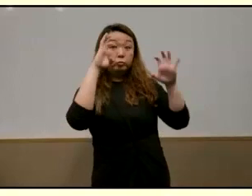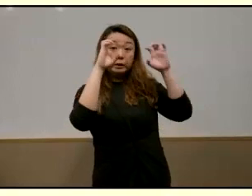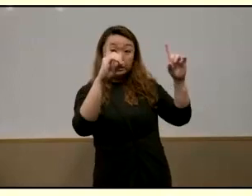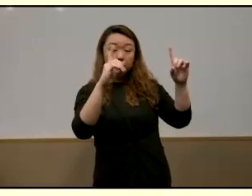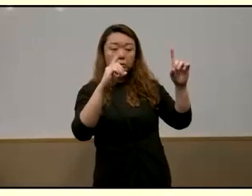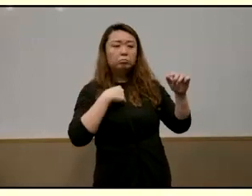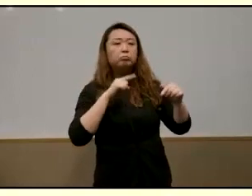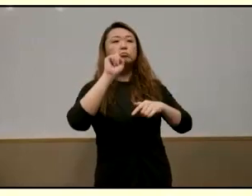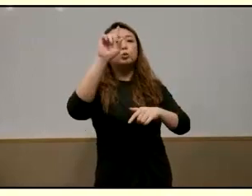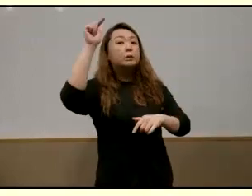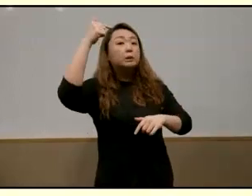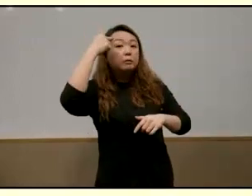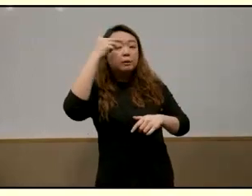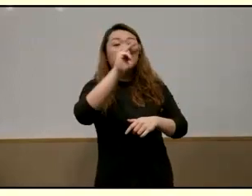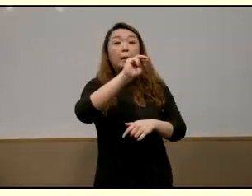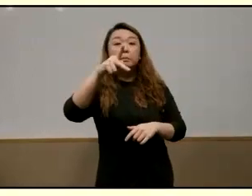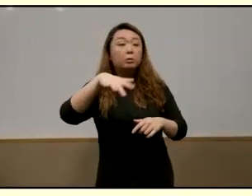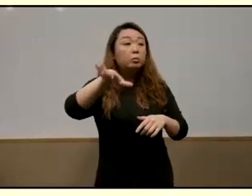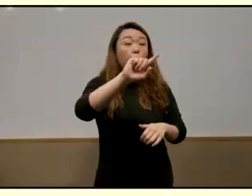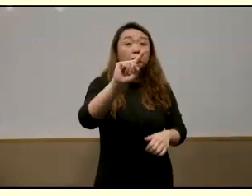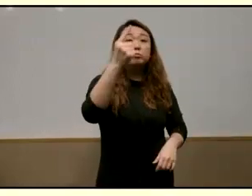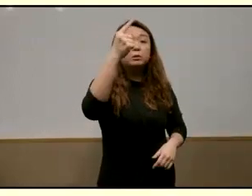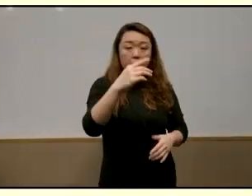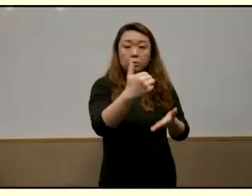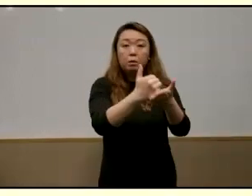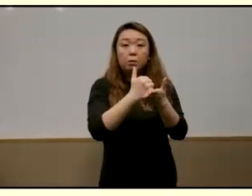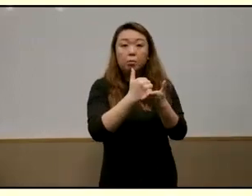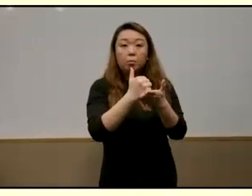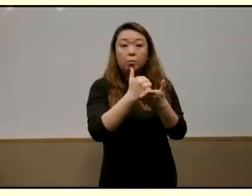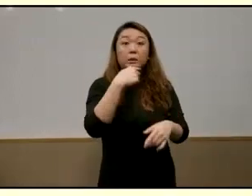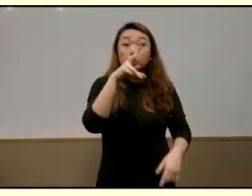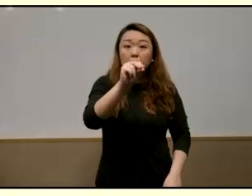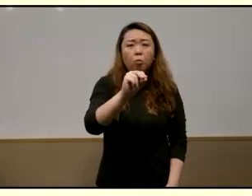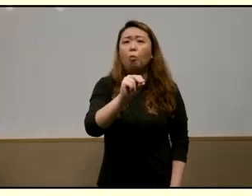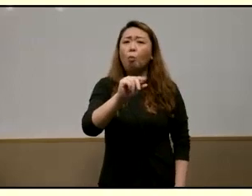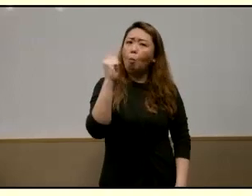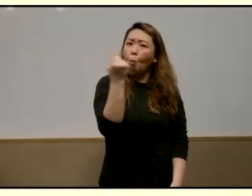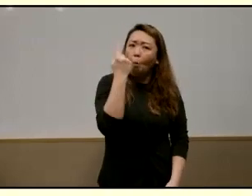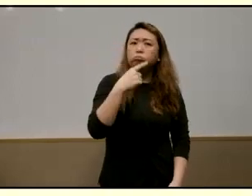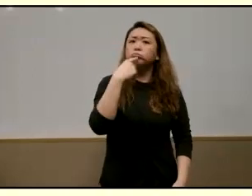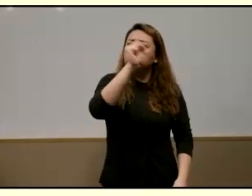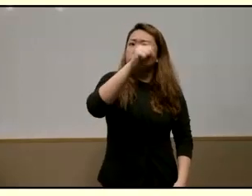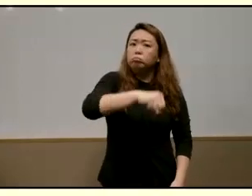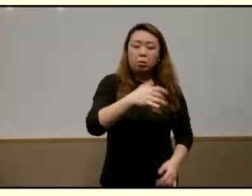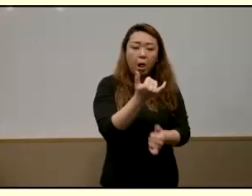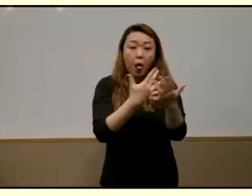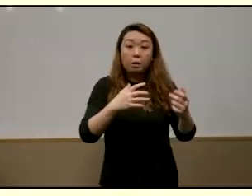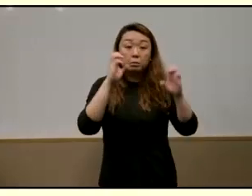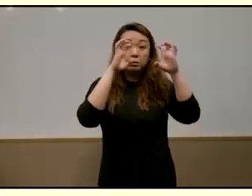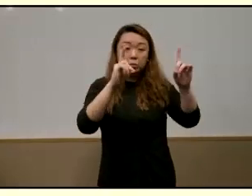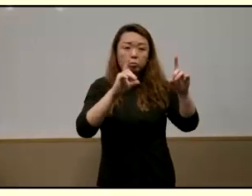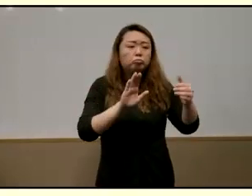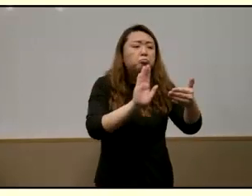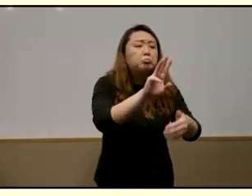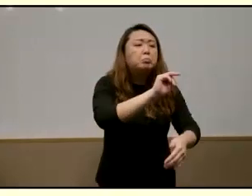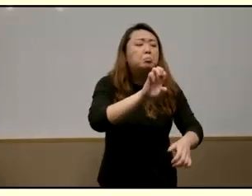go to our singapore government our mps first place they will help you they never say no no such thing for education you go to our singapore government they will